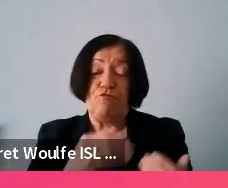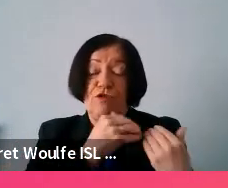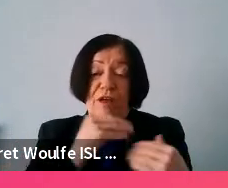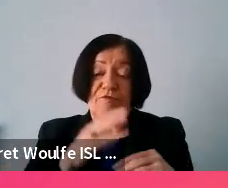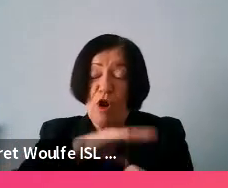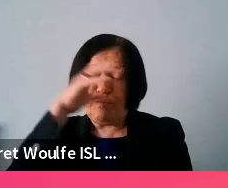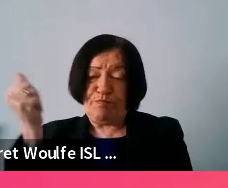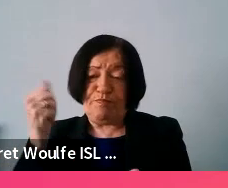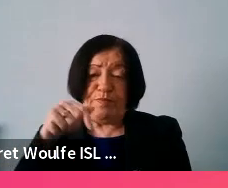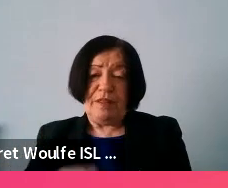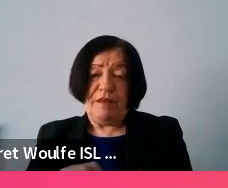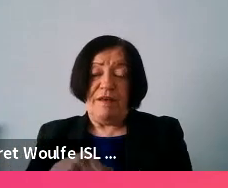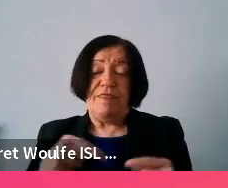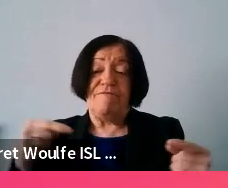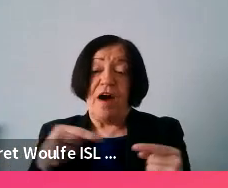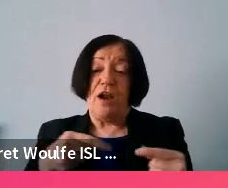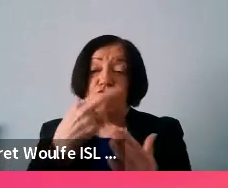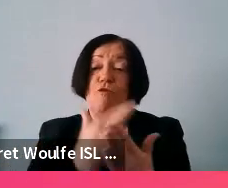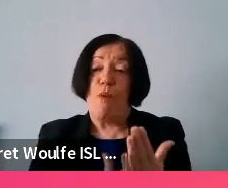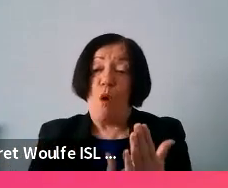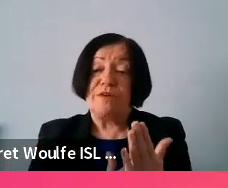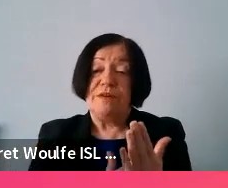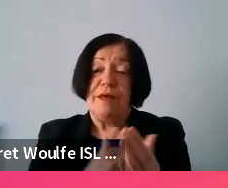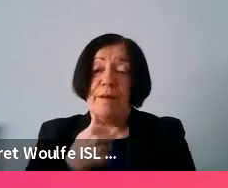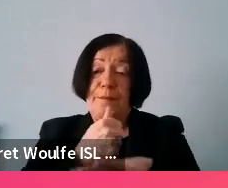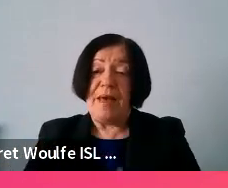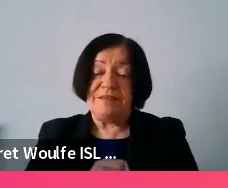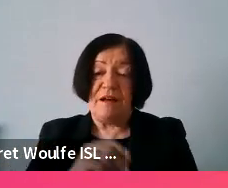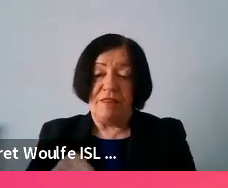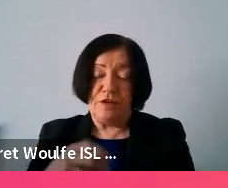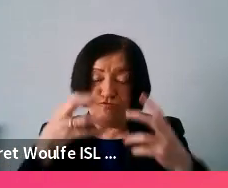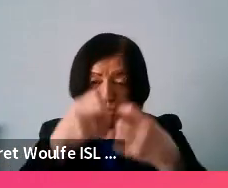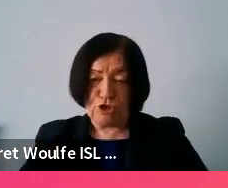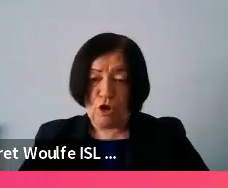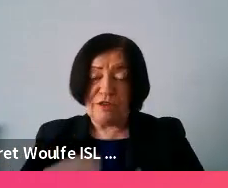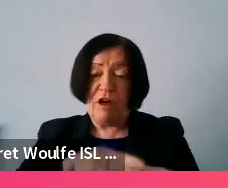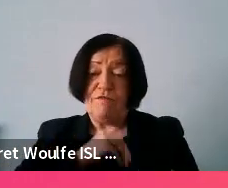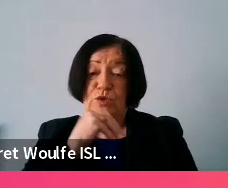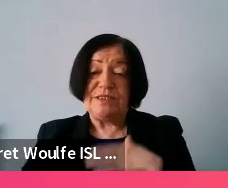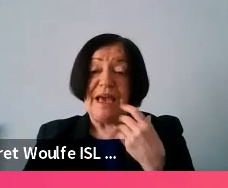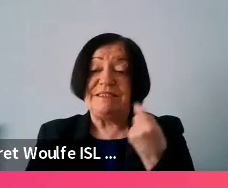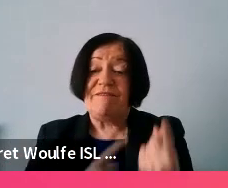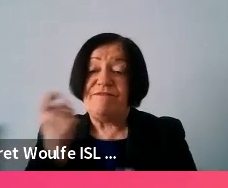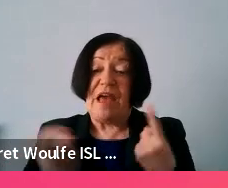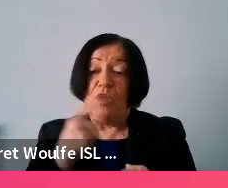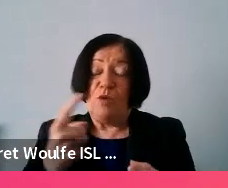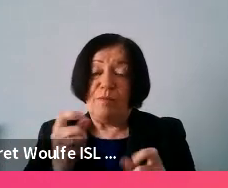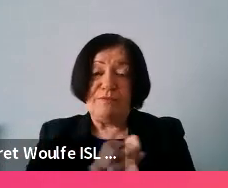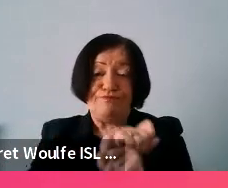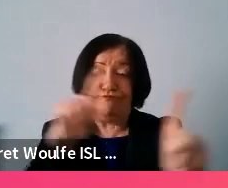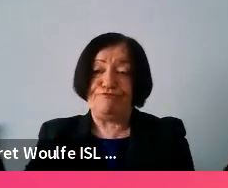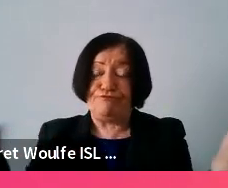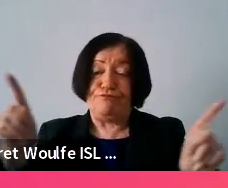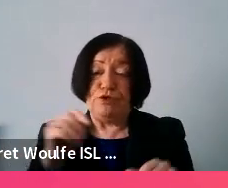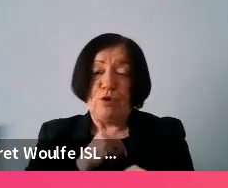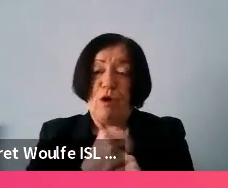primarily for the final report um based on the findings uh of today's event uh which will be circulated to